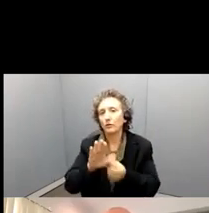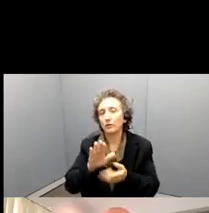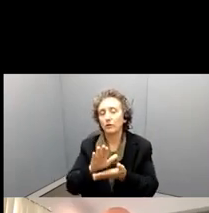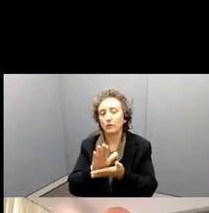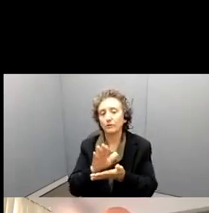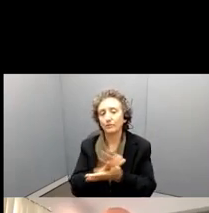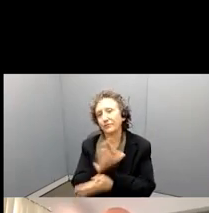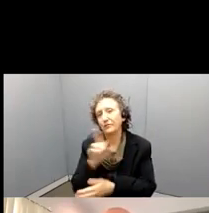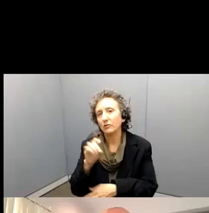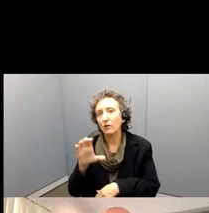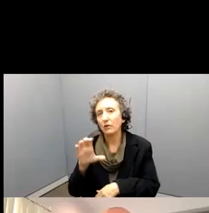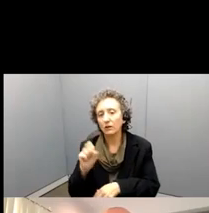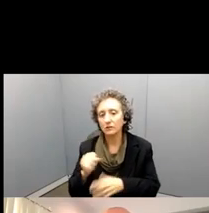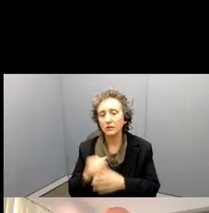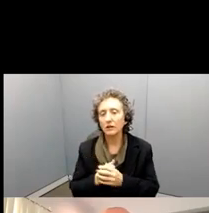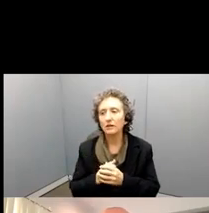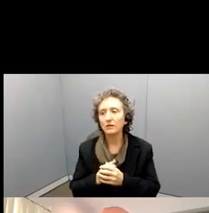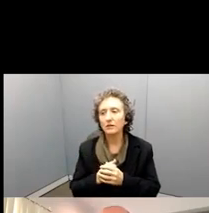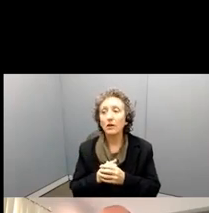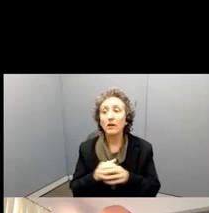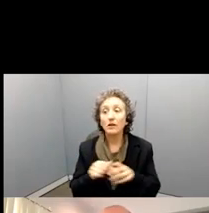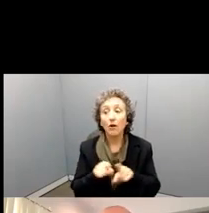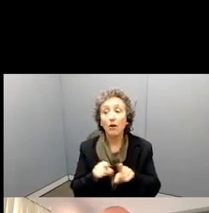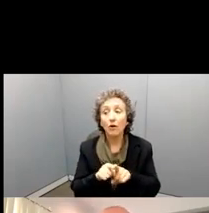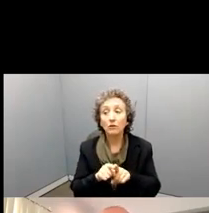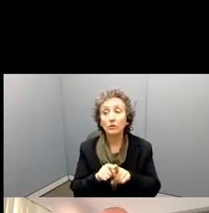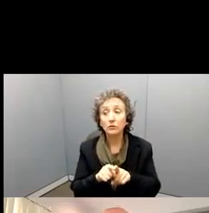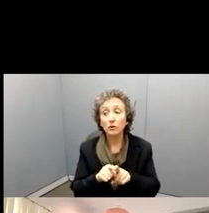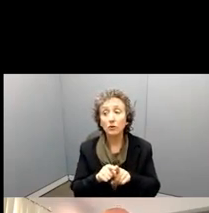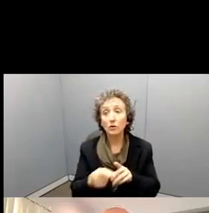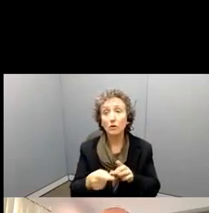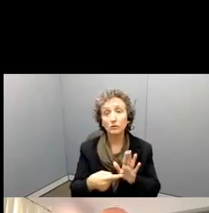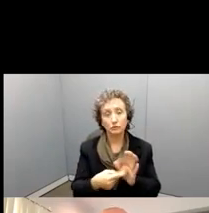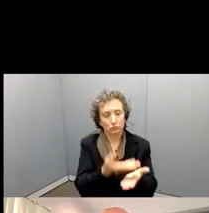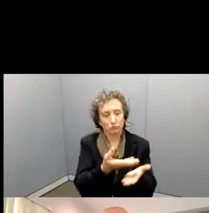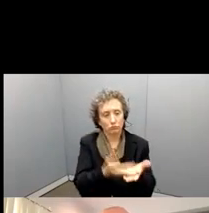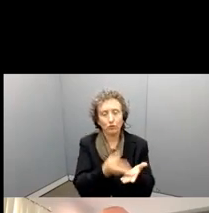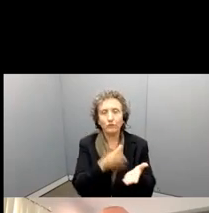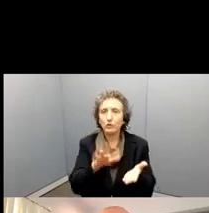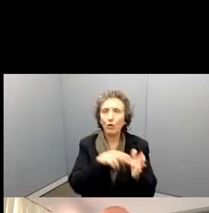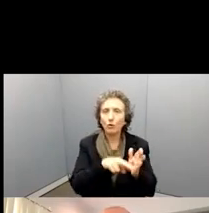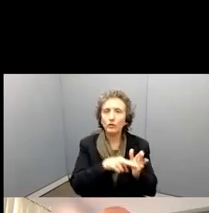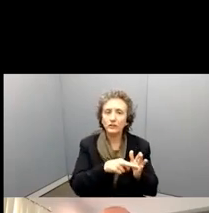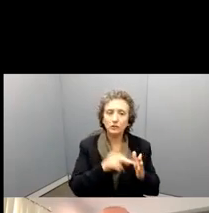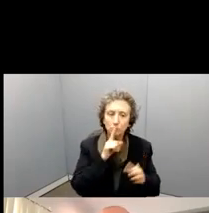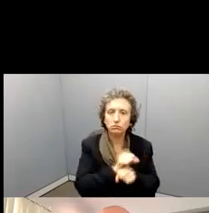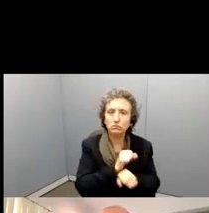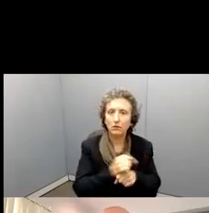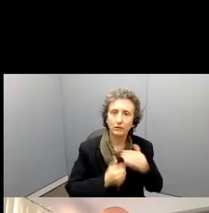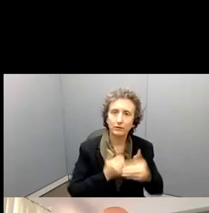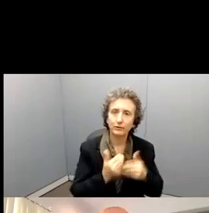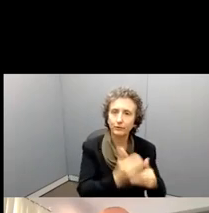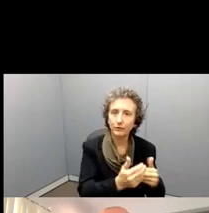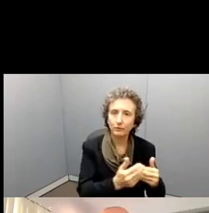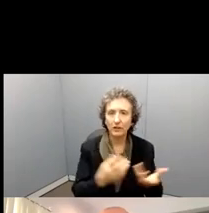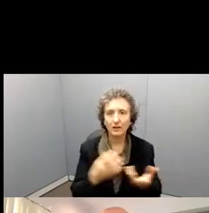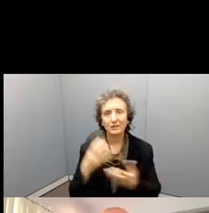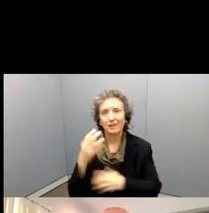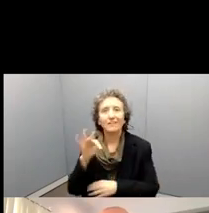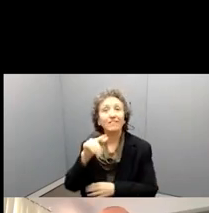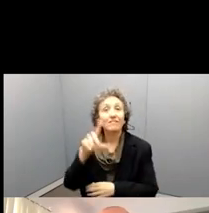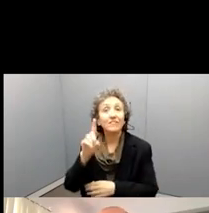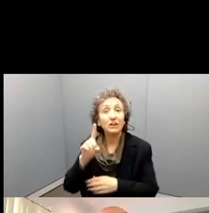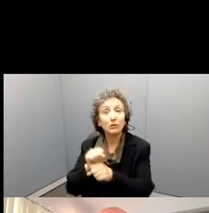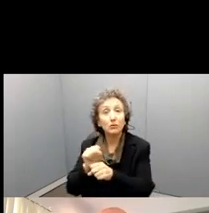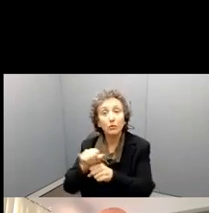is, this is your point to also sort of show that this research is underway. If someone's out doing, doing field work, for example, in a community or